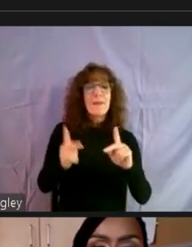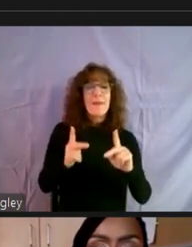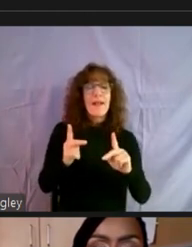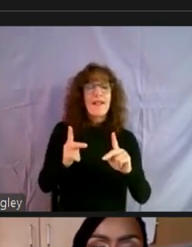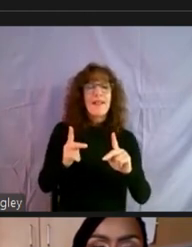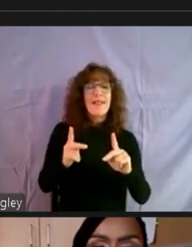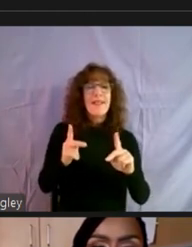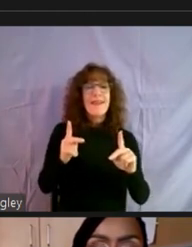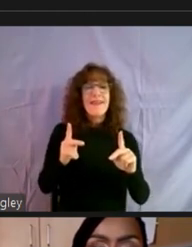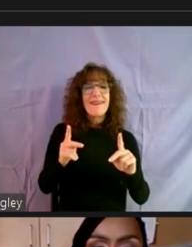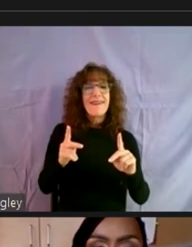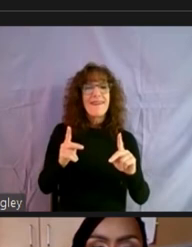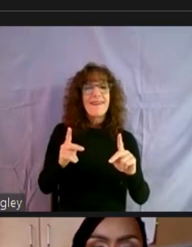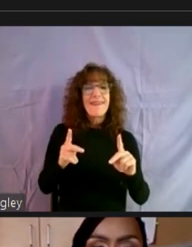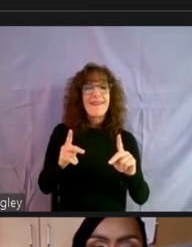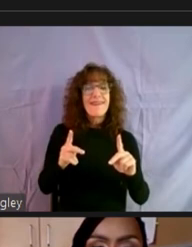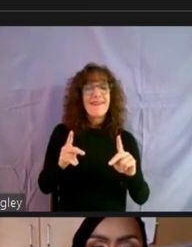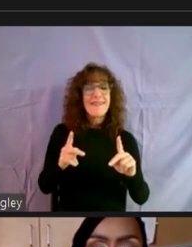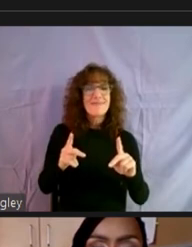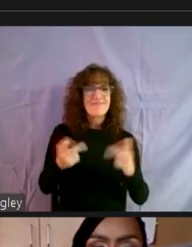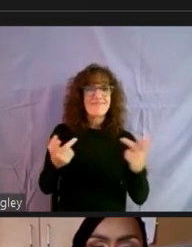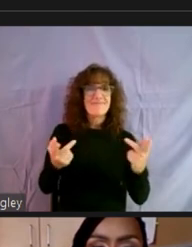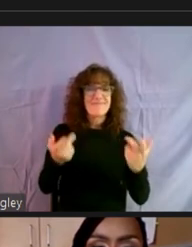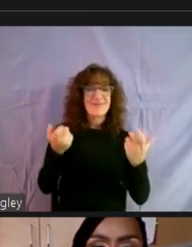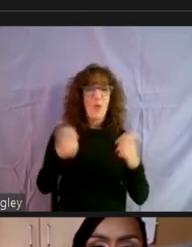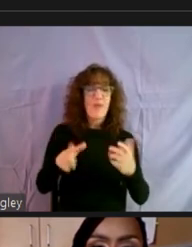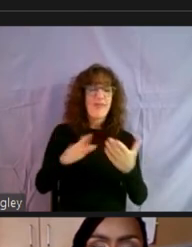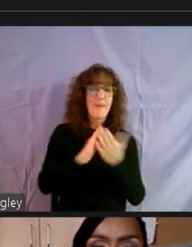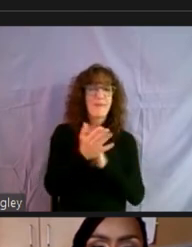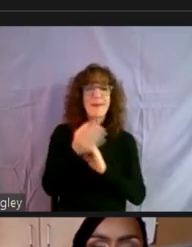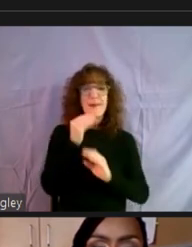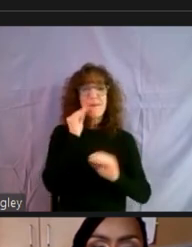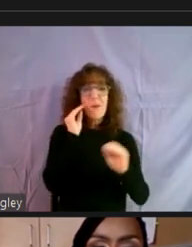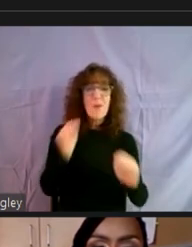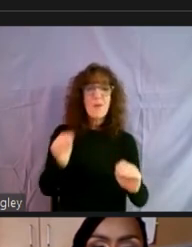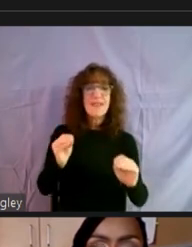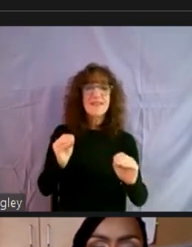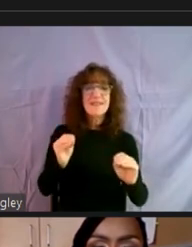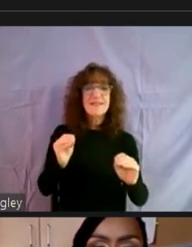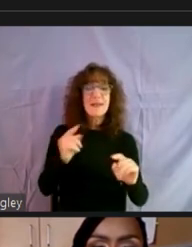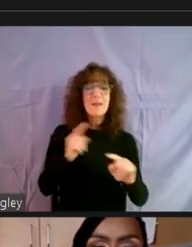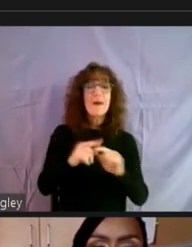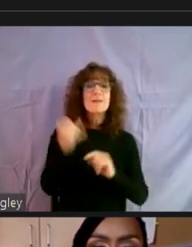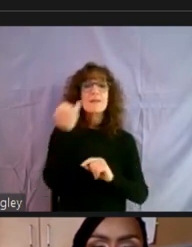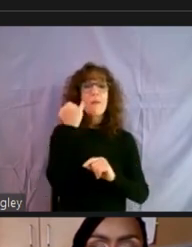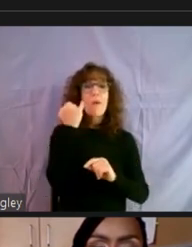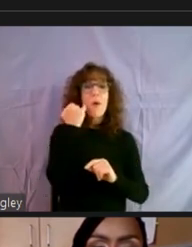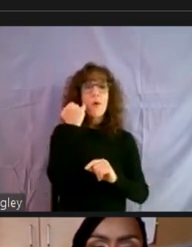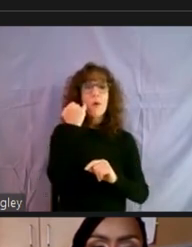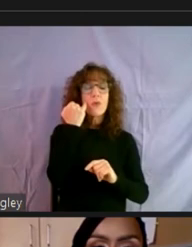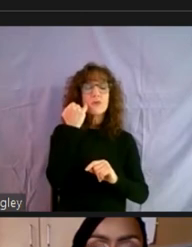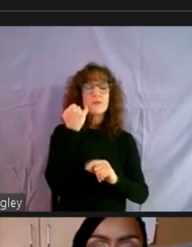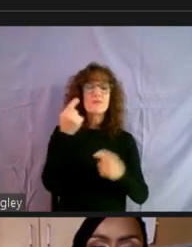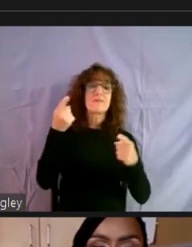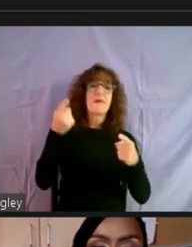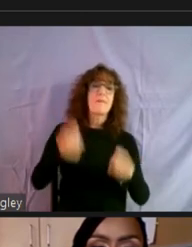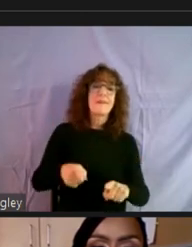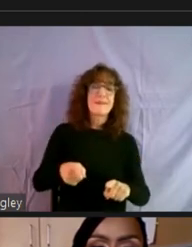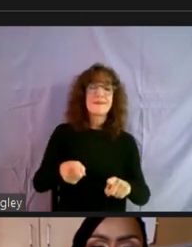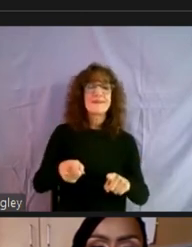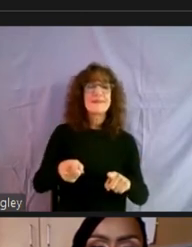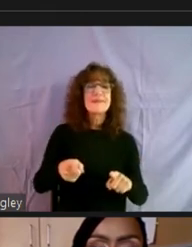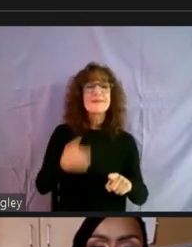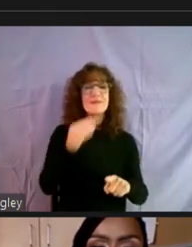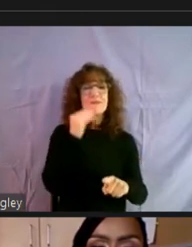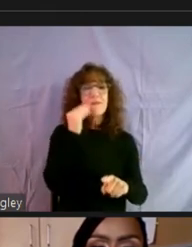um, had, uh, from being homeless, um, or unsheltered. Um, but if persons are find themselves at the point where